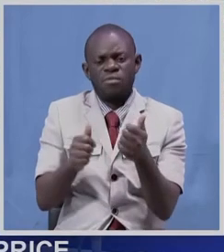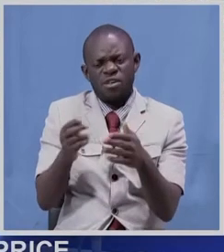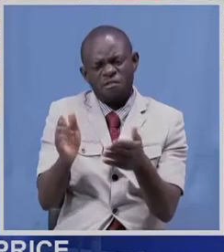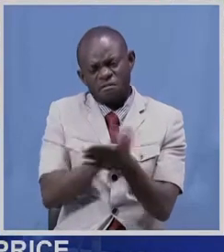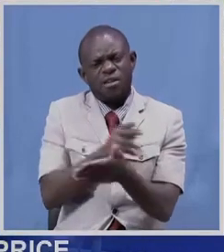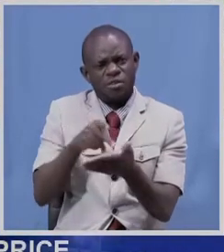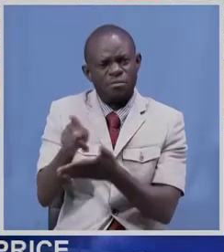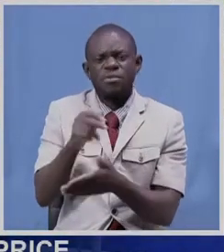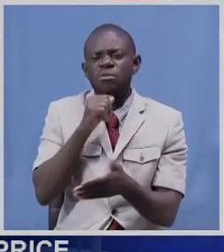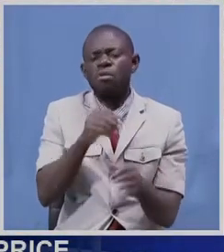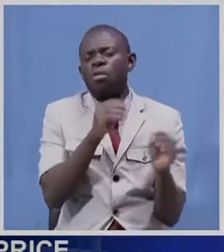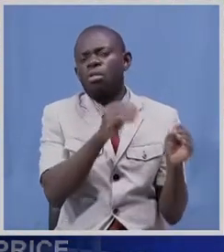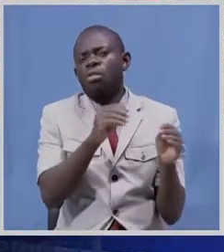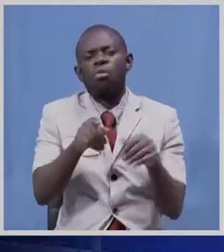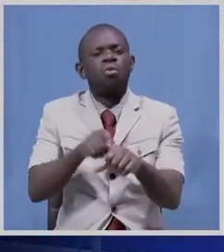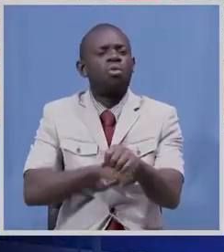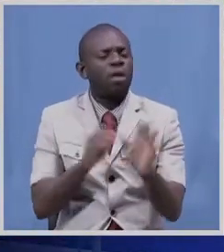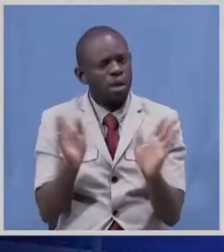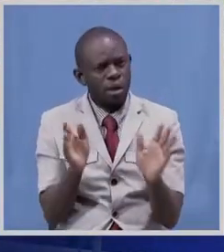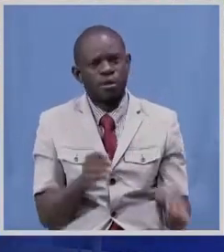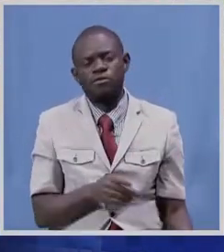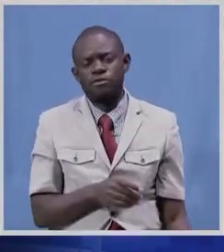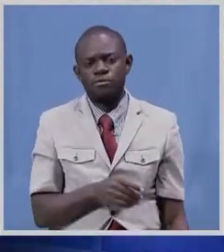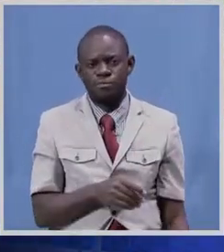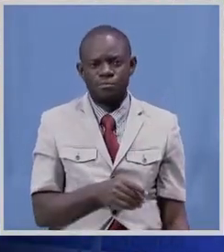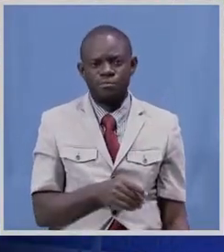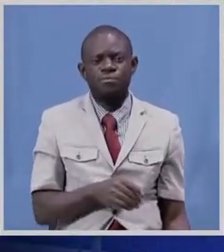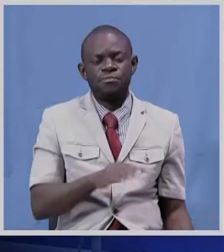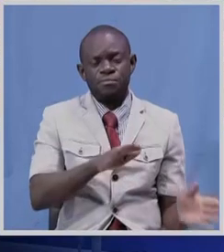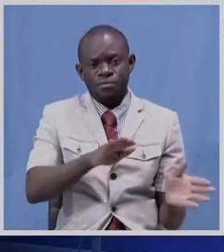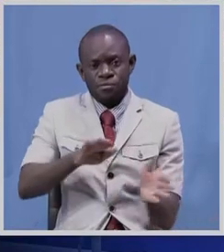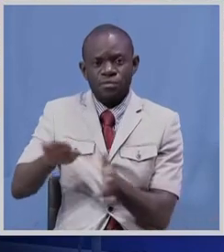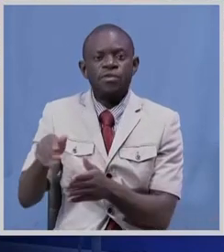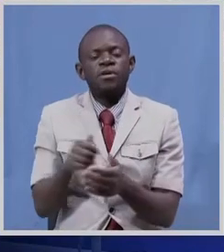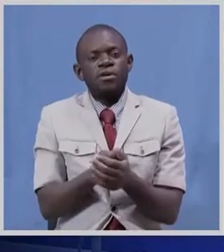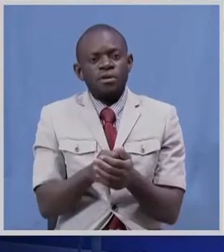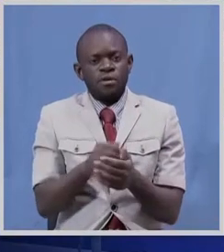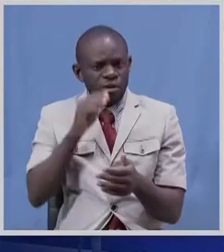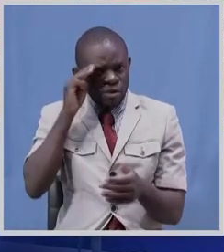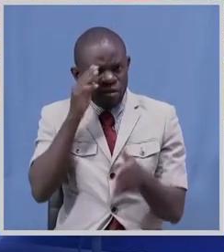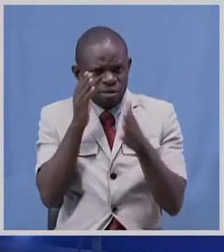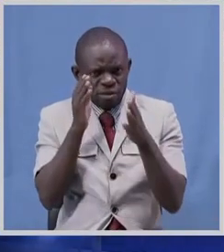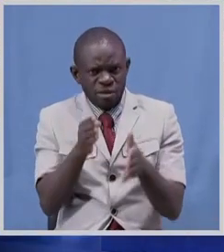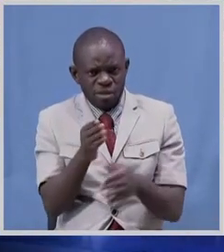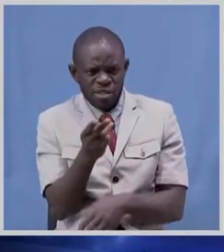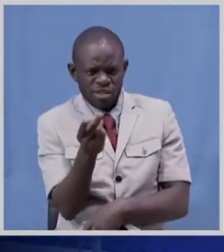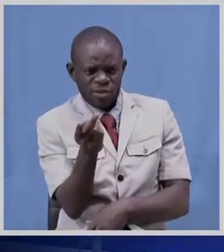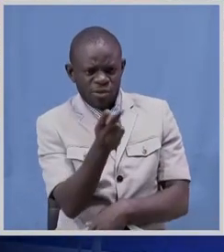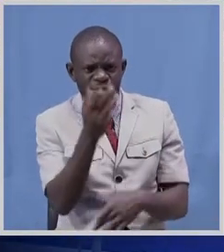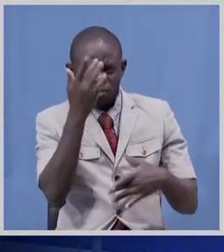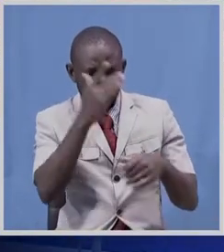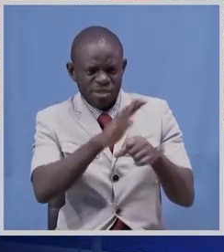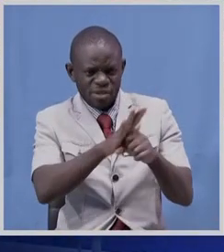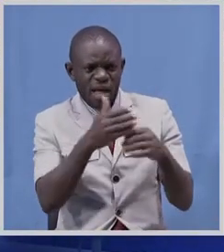home affairs minister steven campiongo has warned political leaders who are mocking ministers who have tested positive for covet 19 and during their